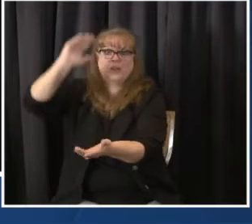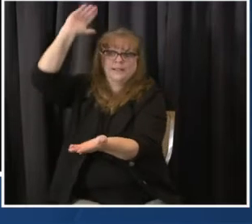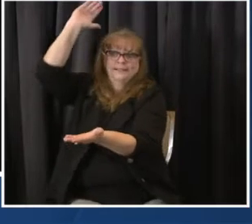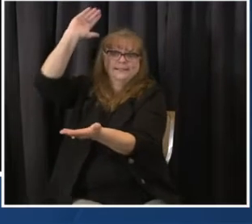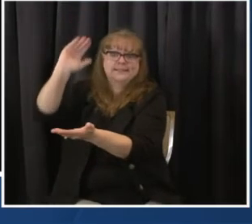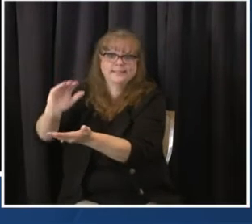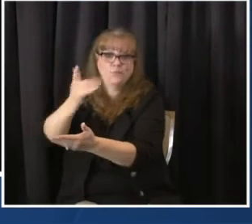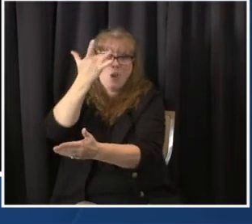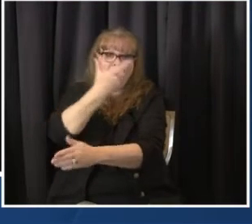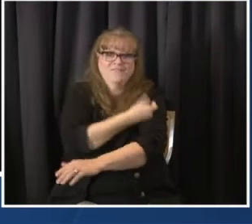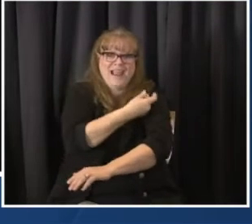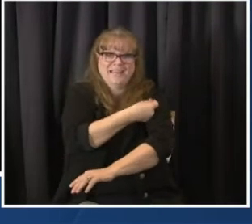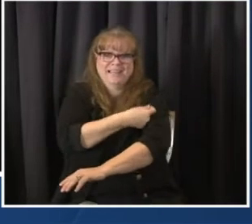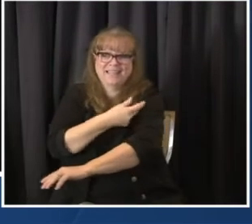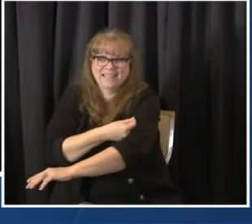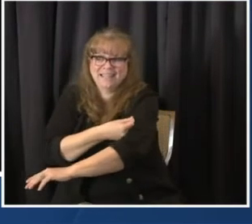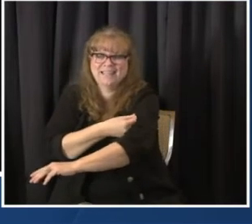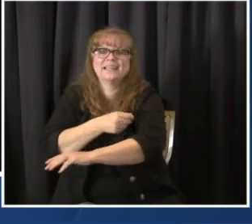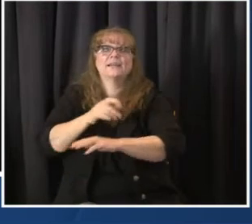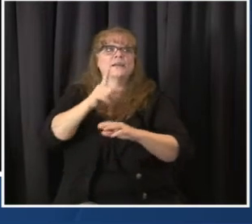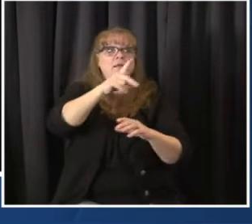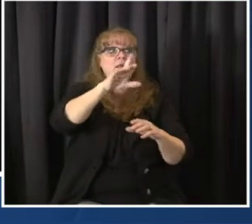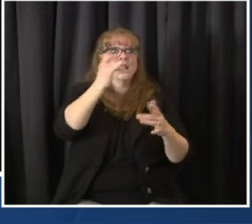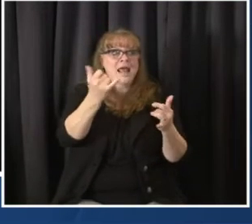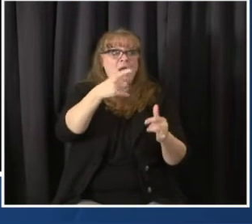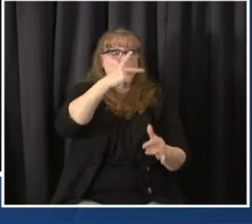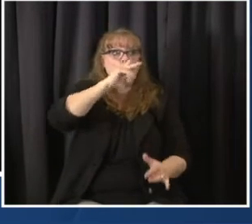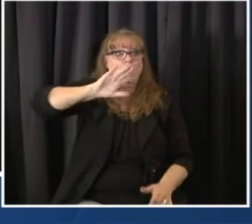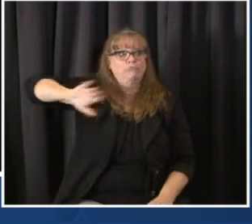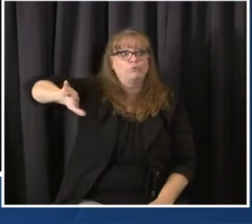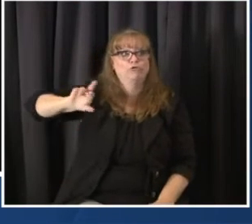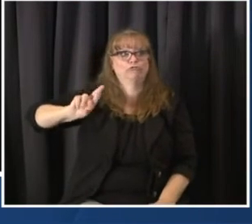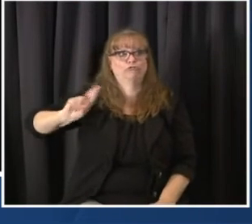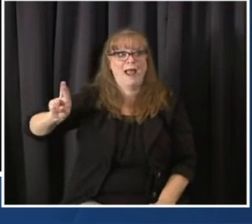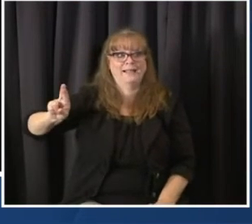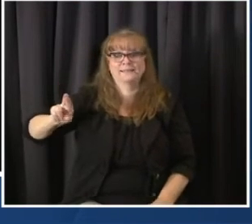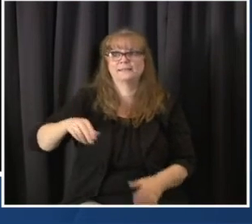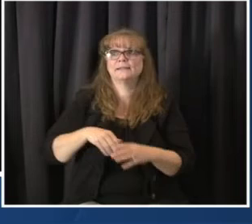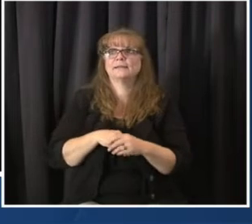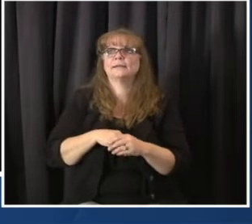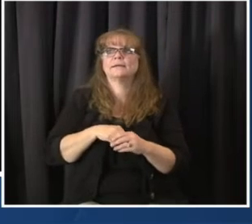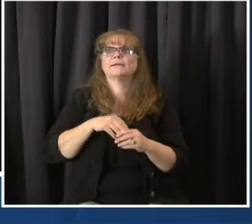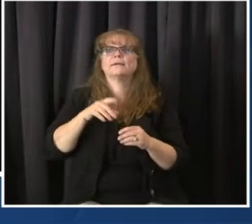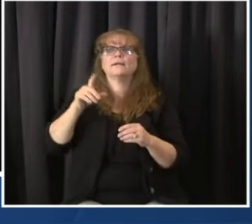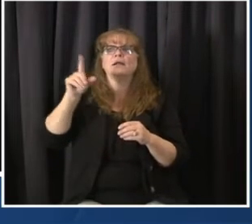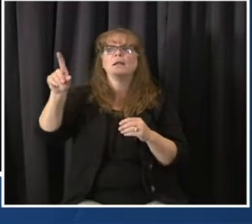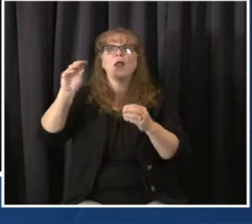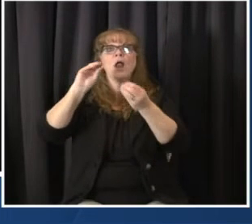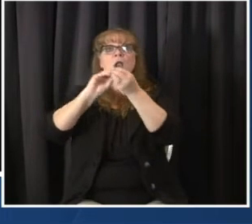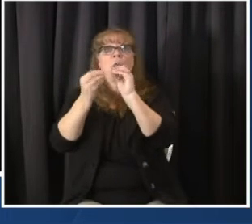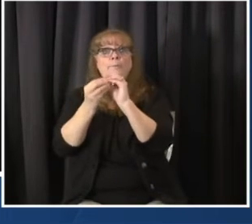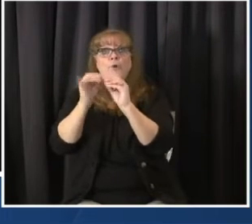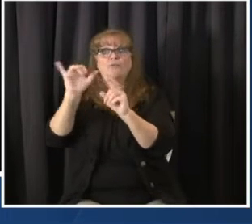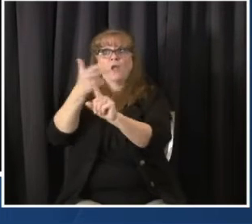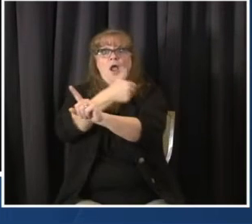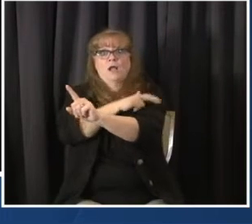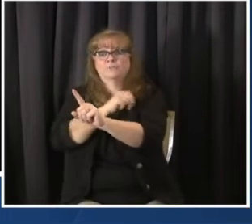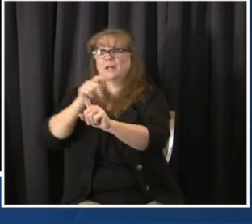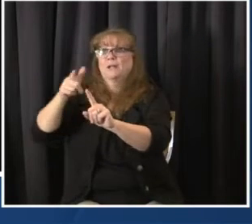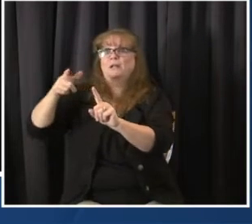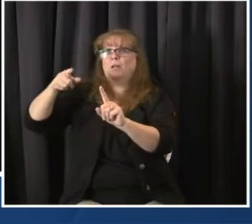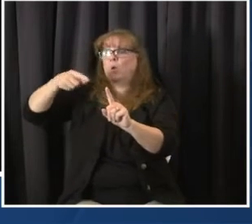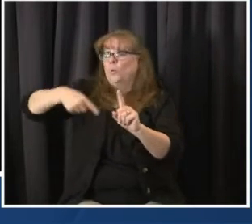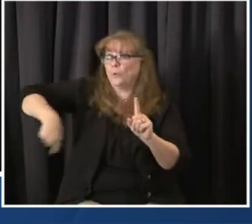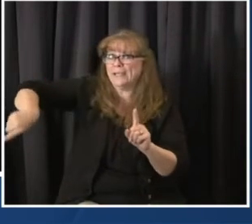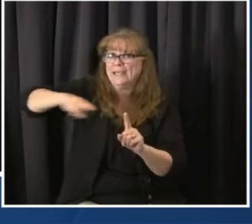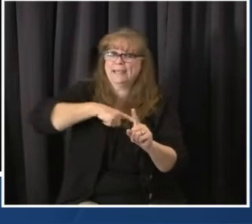the impact on hospitalizations due to continued strategies to maintain transmission control, including the impact of social distancing